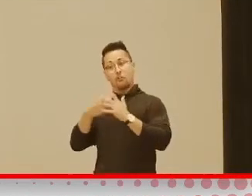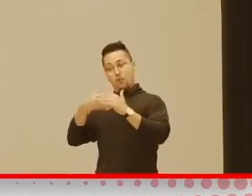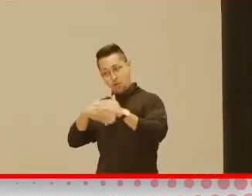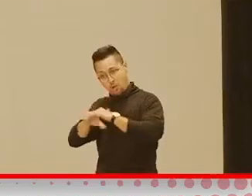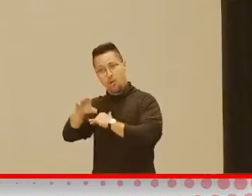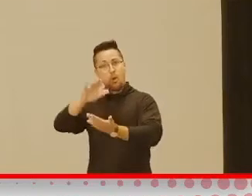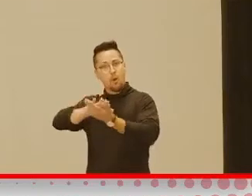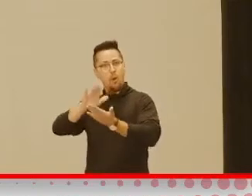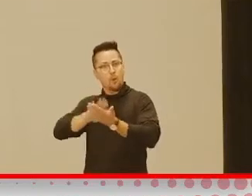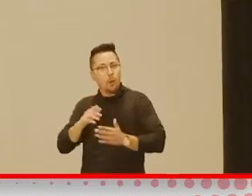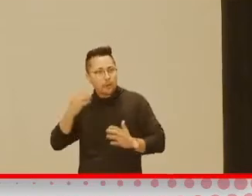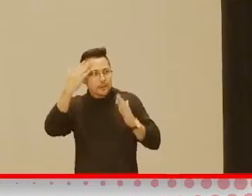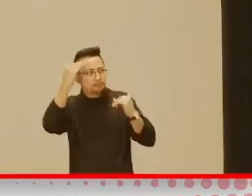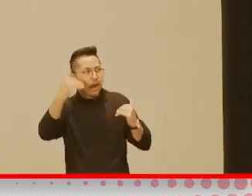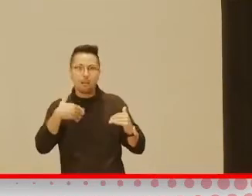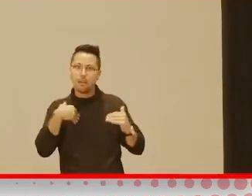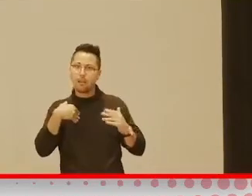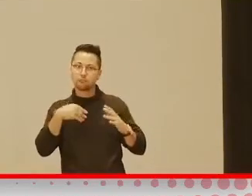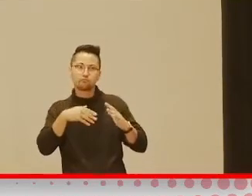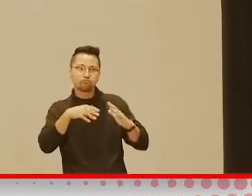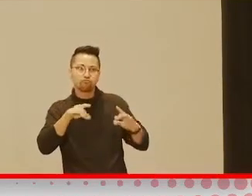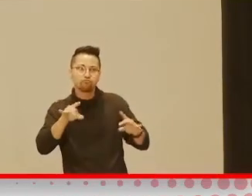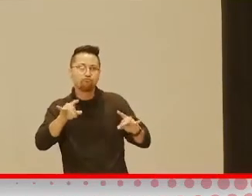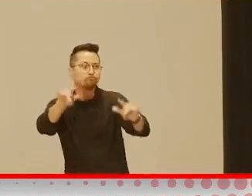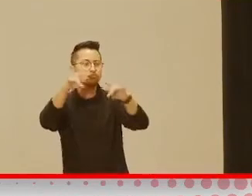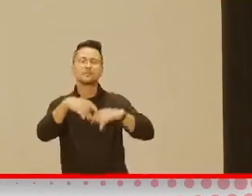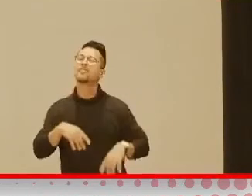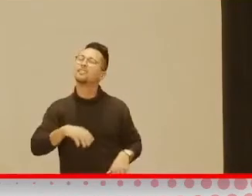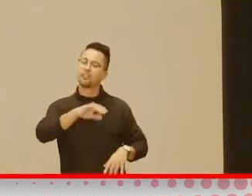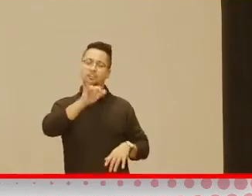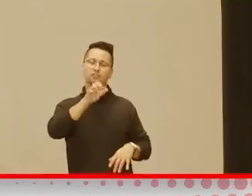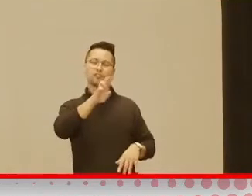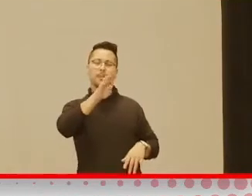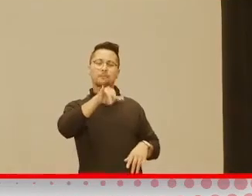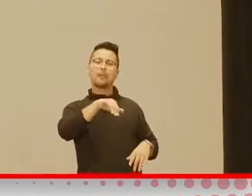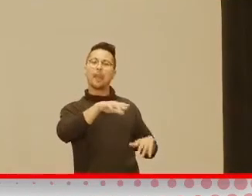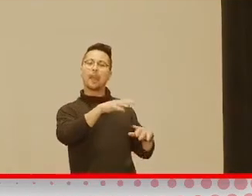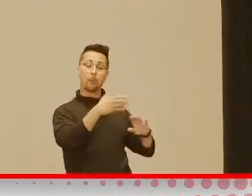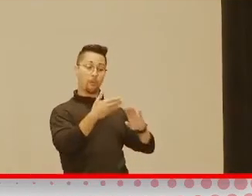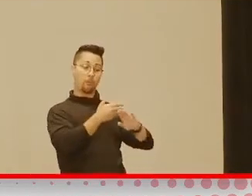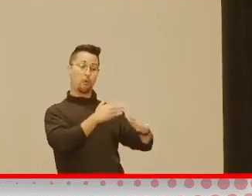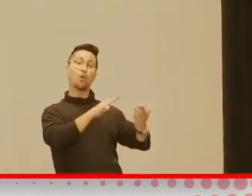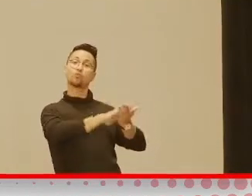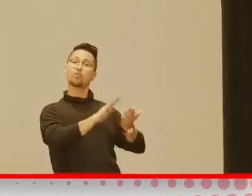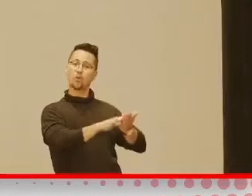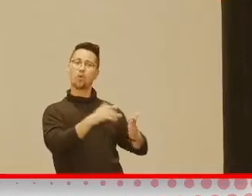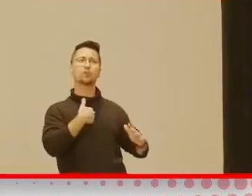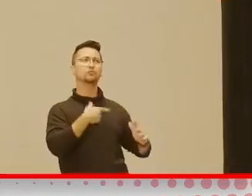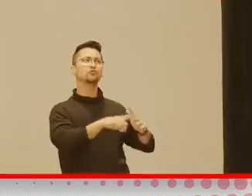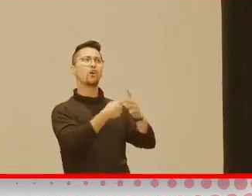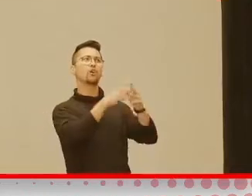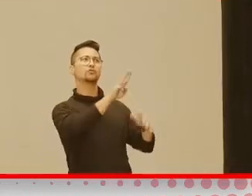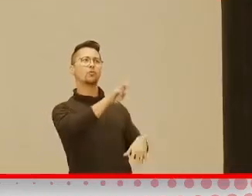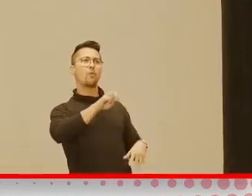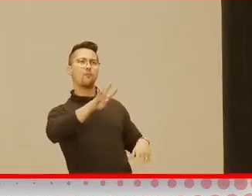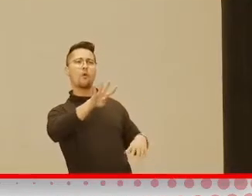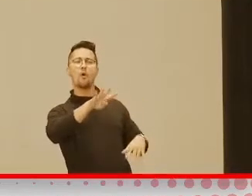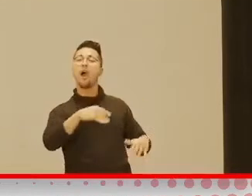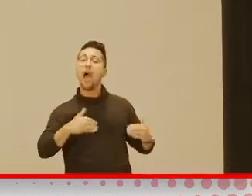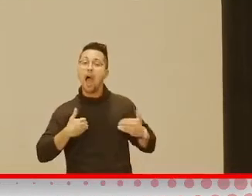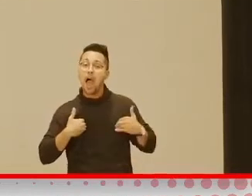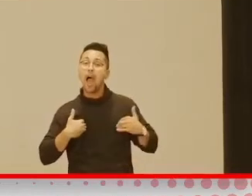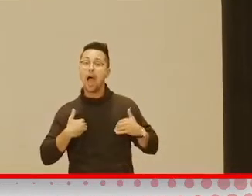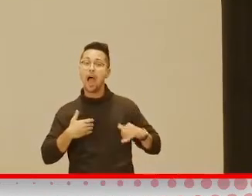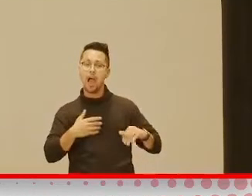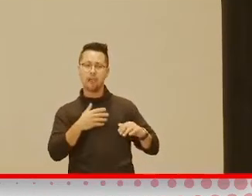When Jeremy started preschool back in 2004, he had a little object. You know, when he went to school every day,